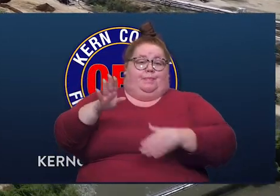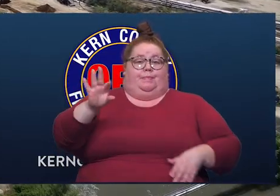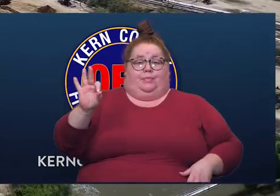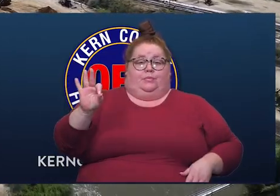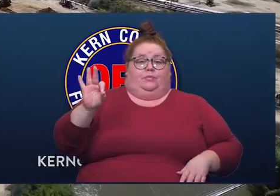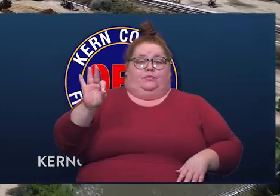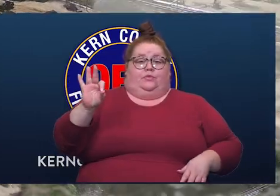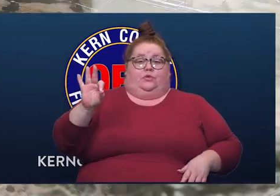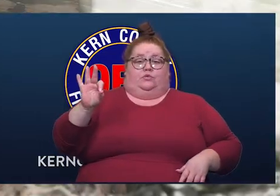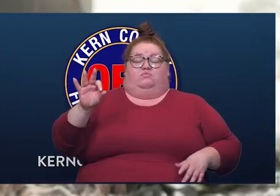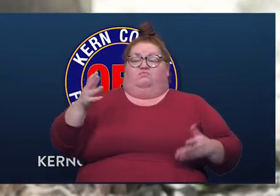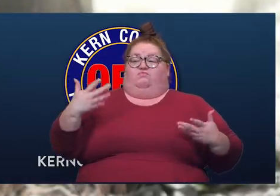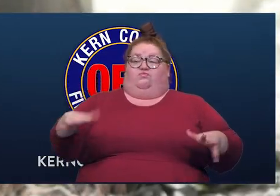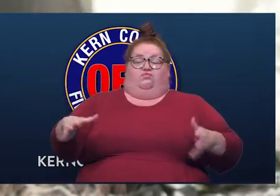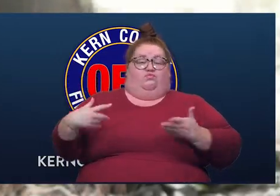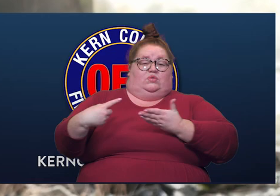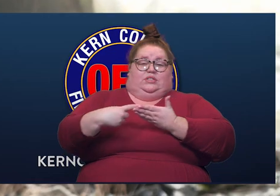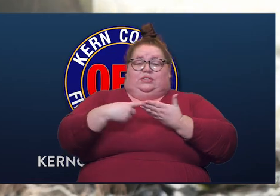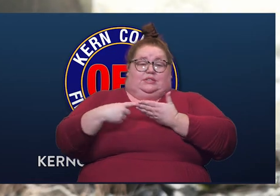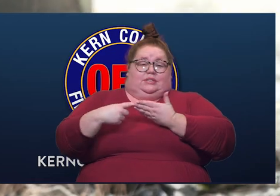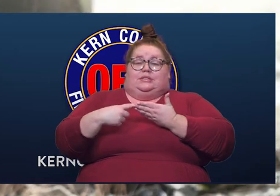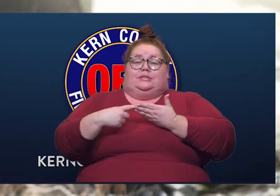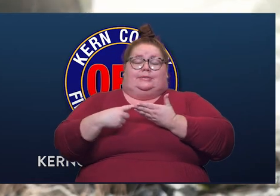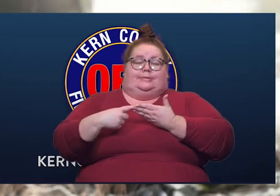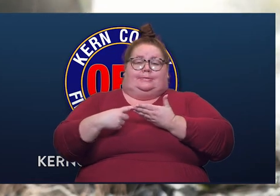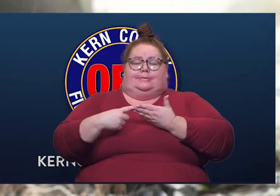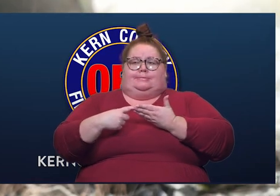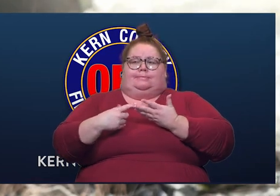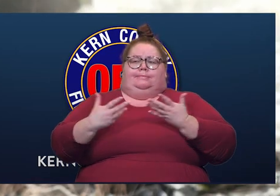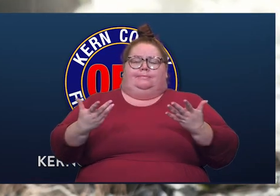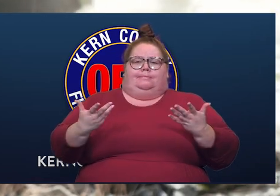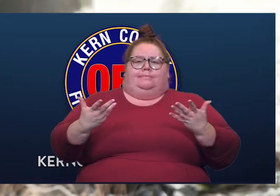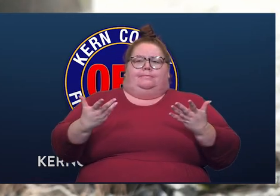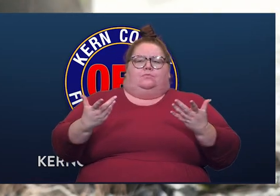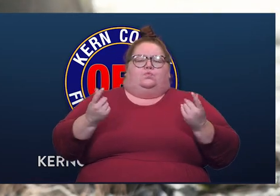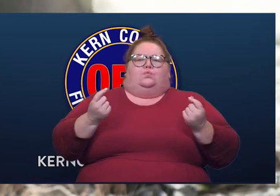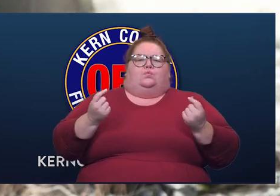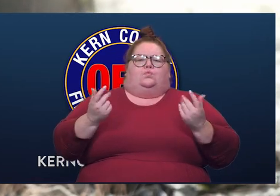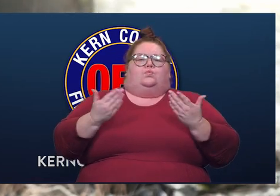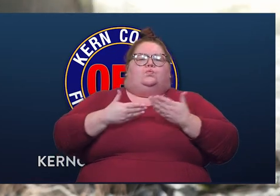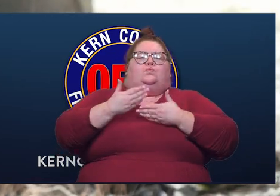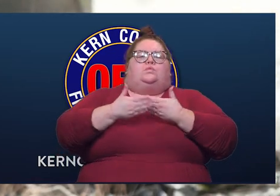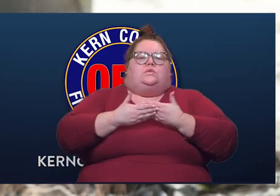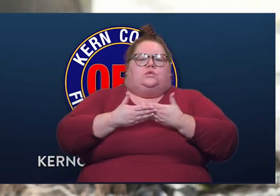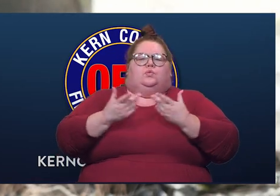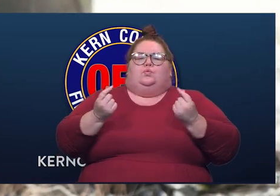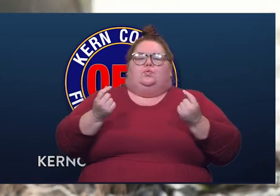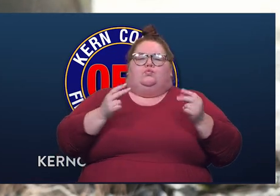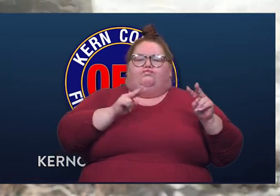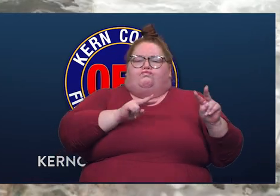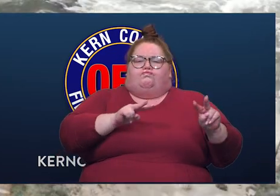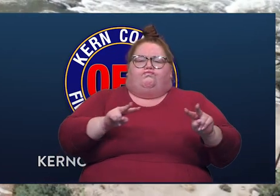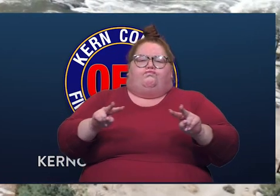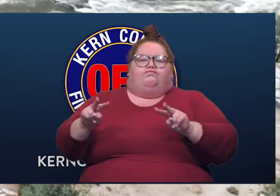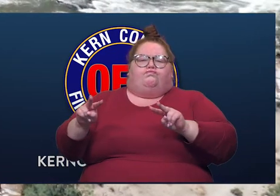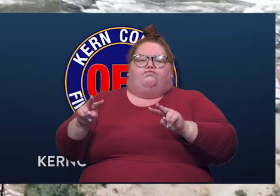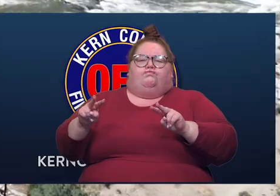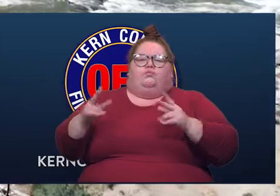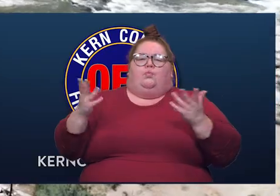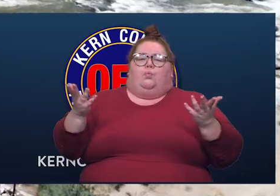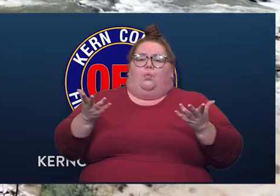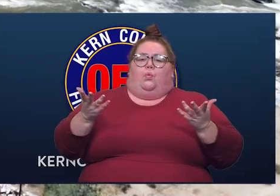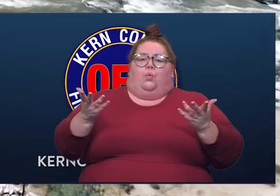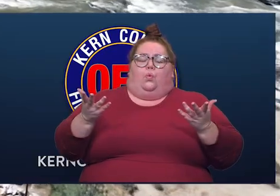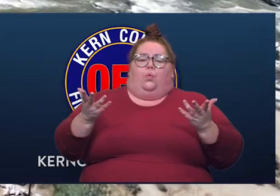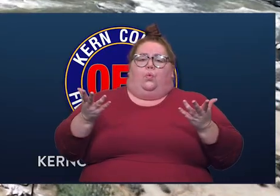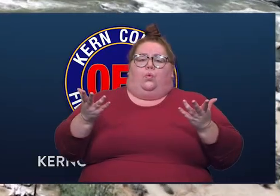about all the weirs and those on other conversations, but what really is the next portion that we're always looking at, is what